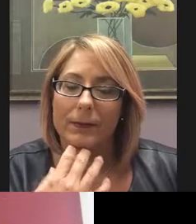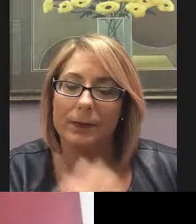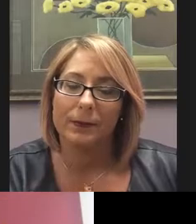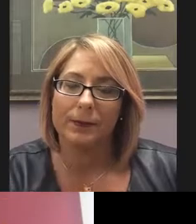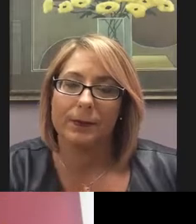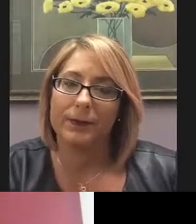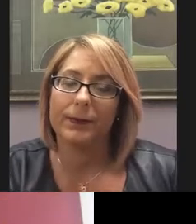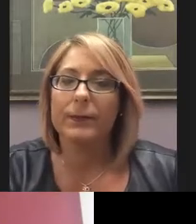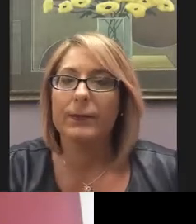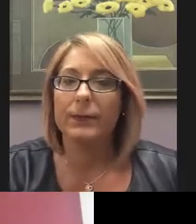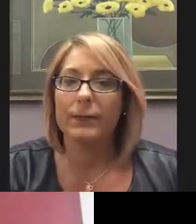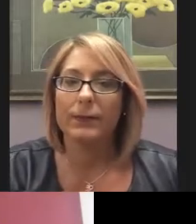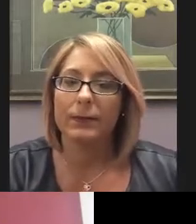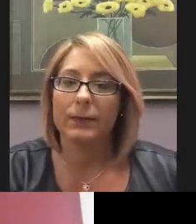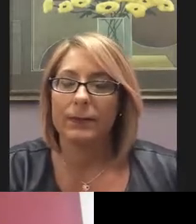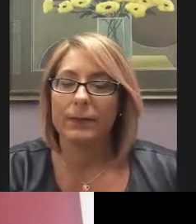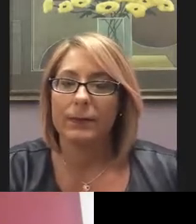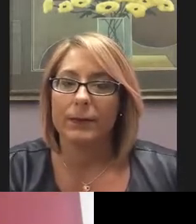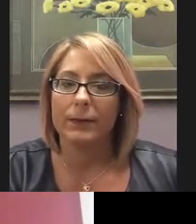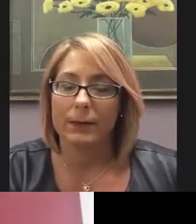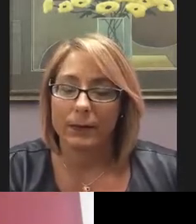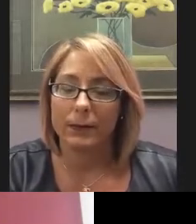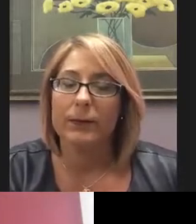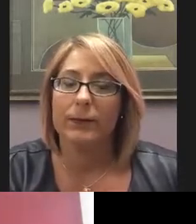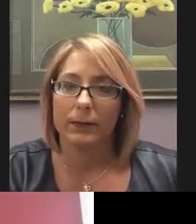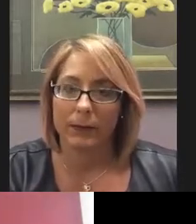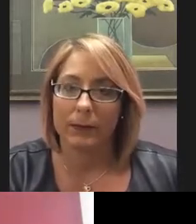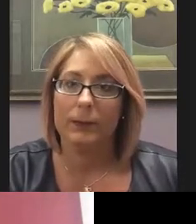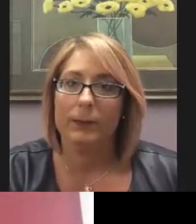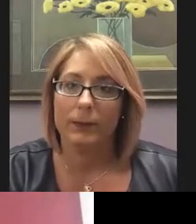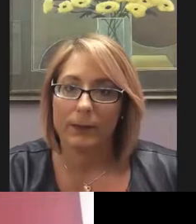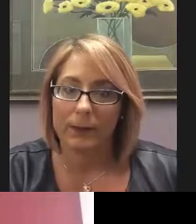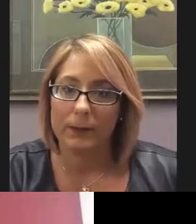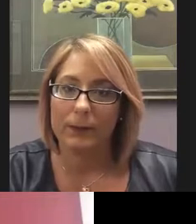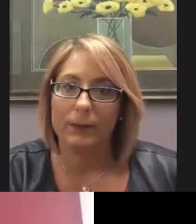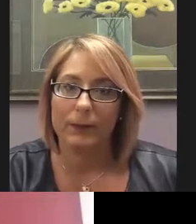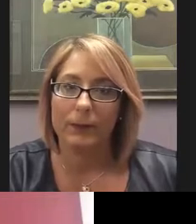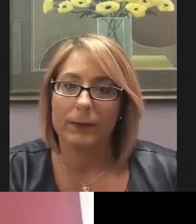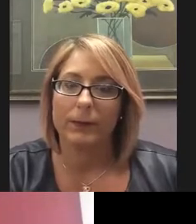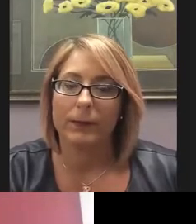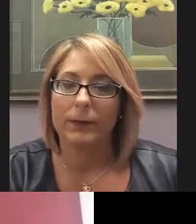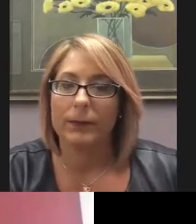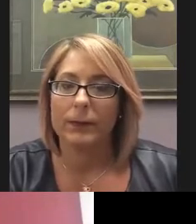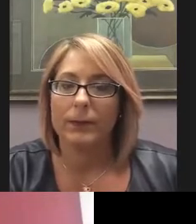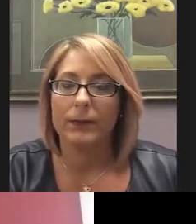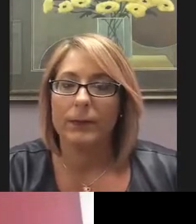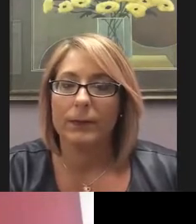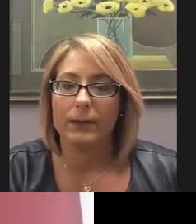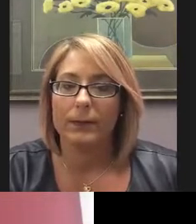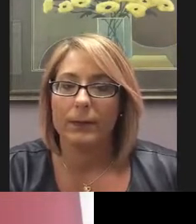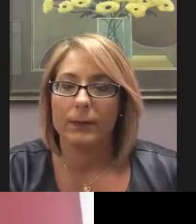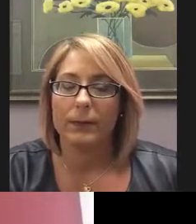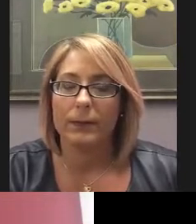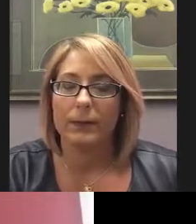another call on Thursday on the topic of COVID-19 and the flu. Uh, so we encourage our media partners to join us for that. Uh, but in the